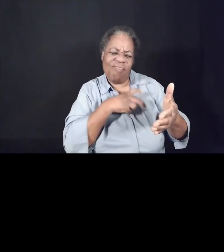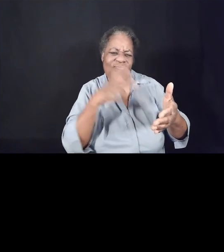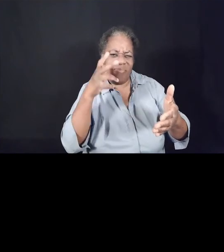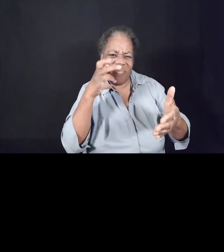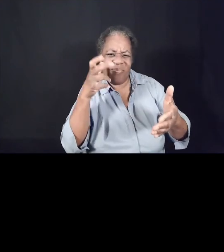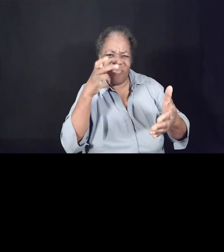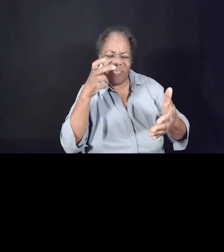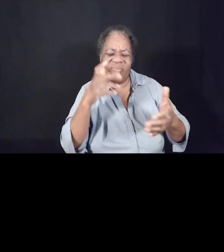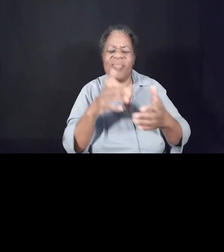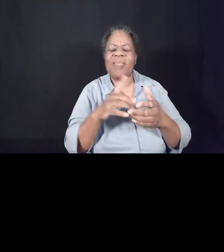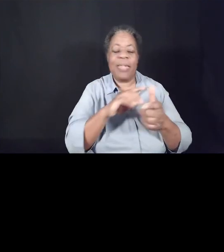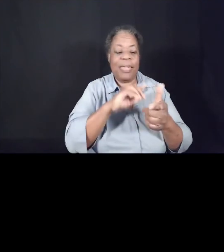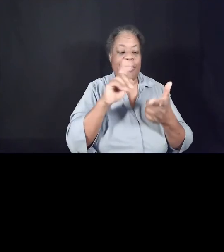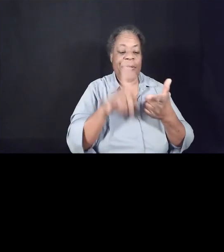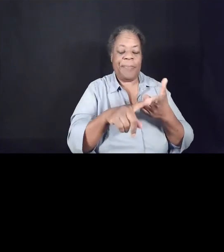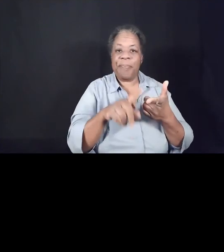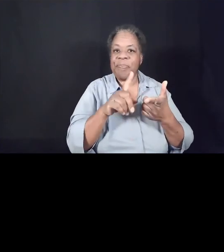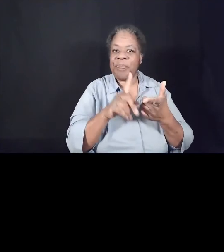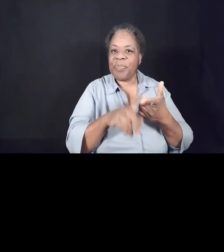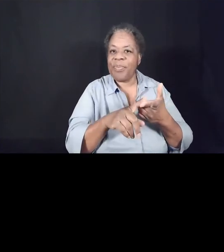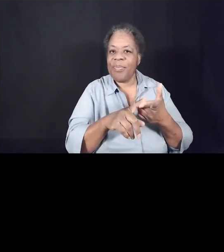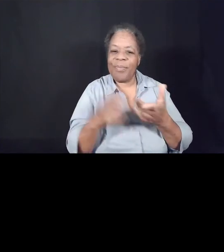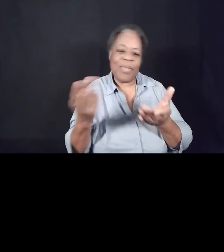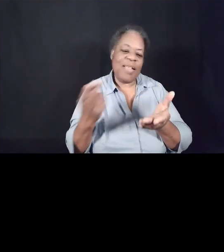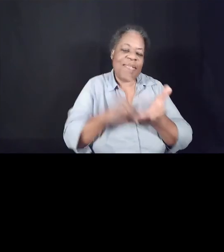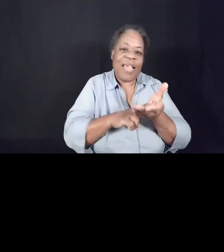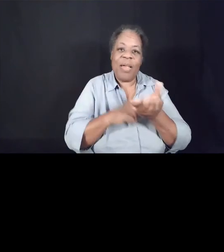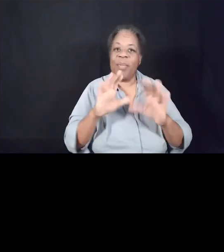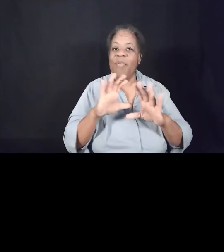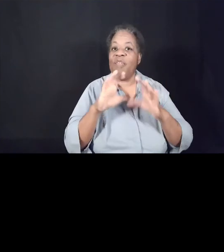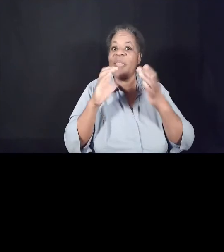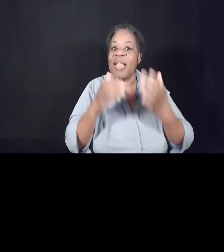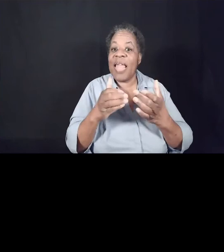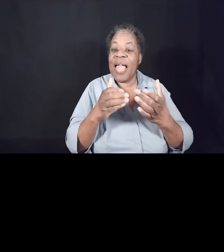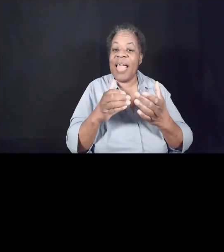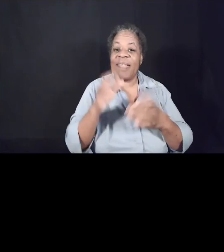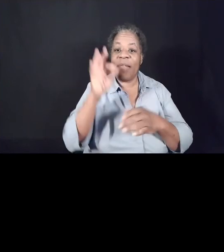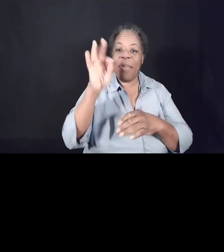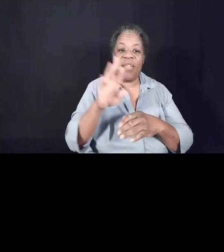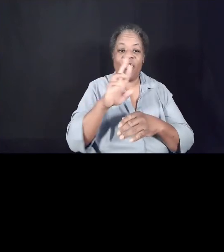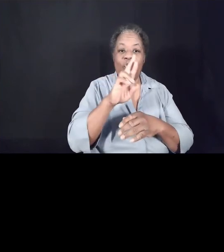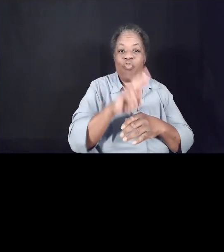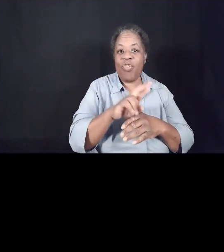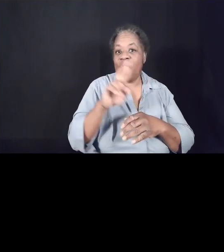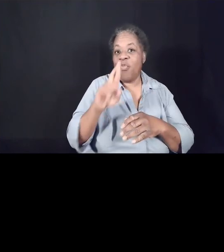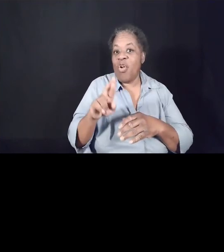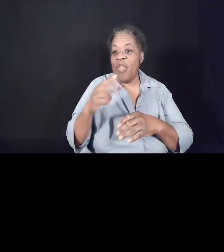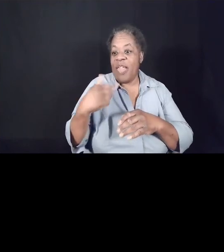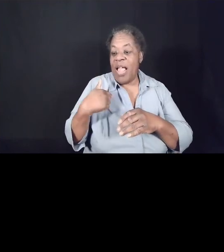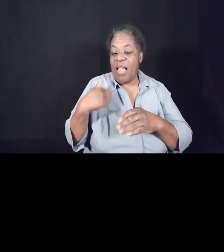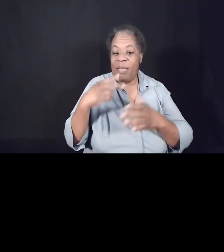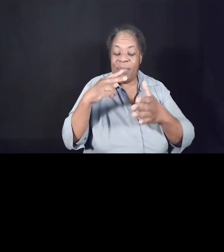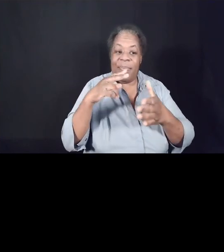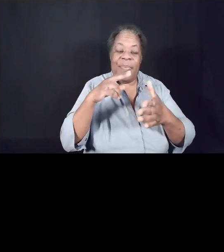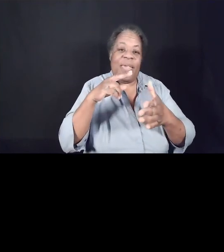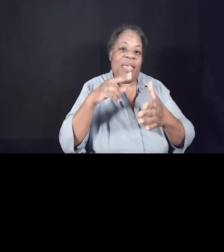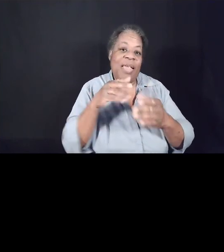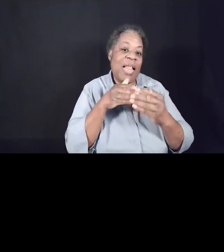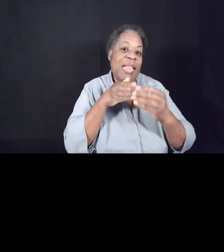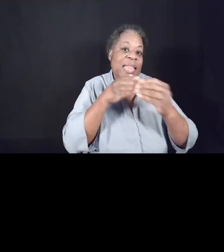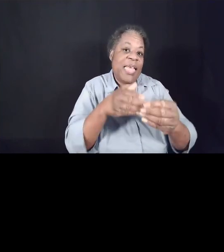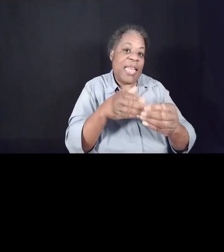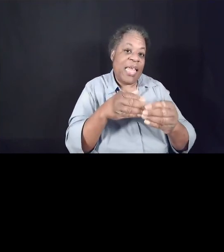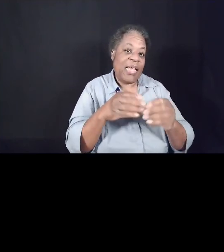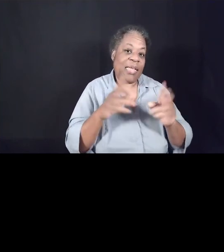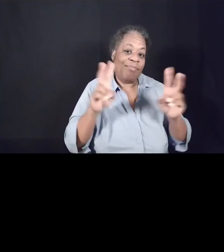And second, sign up for the class. Pastor Richard and I will be leading based on the book When Helping Hurts. This book